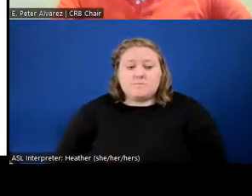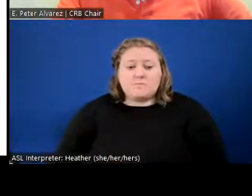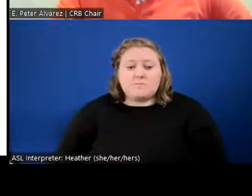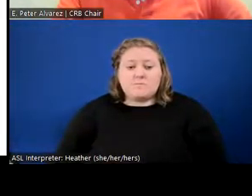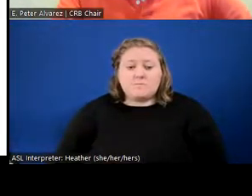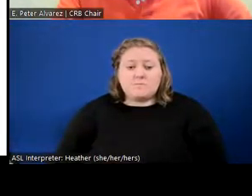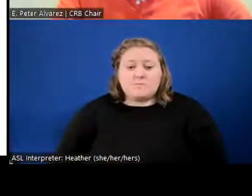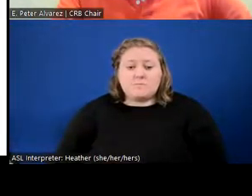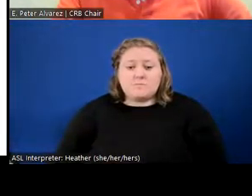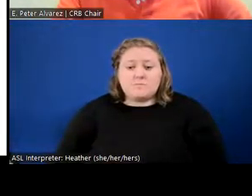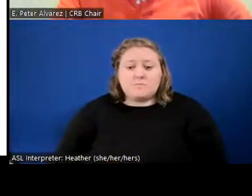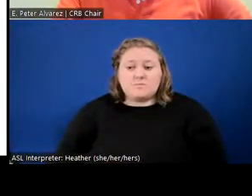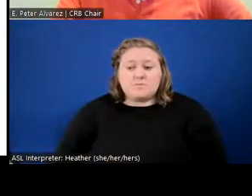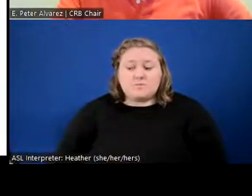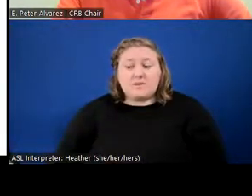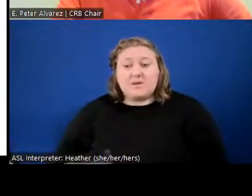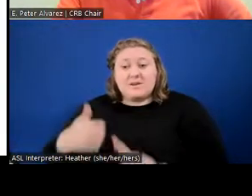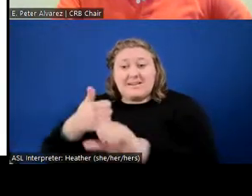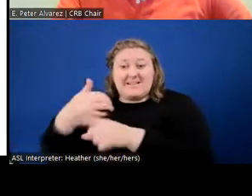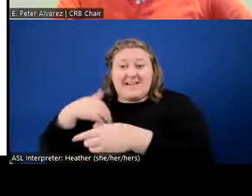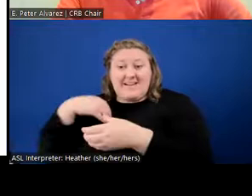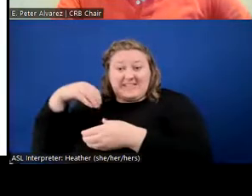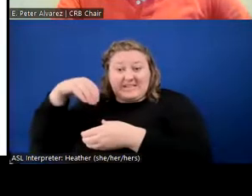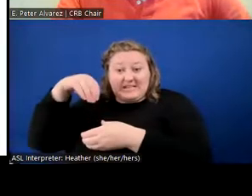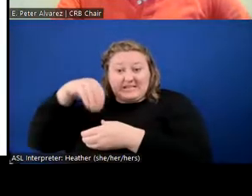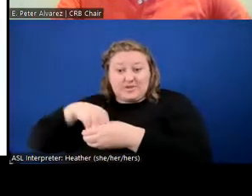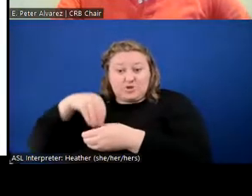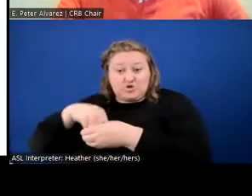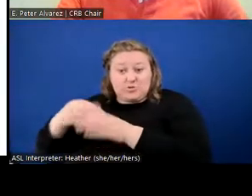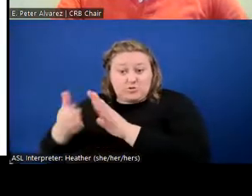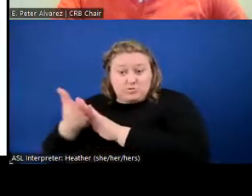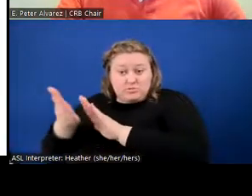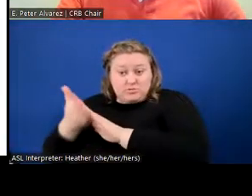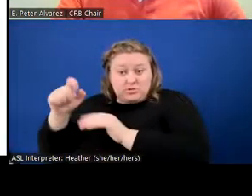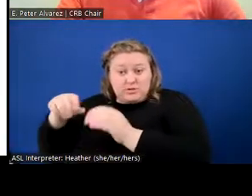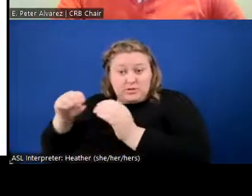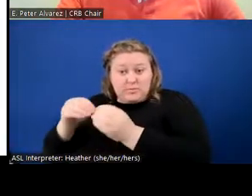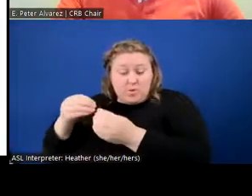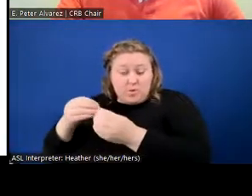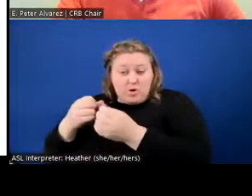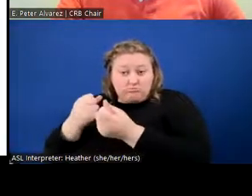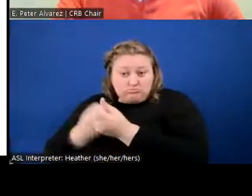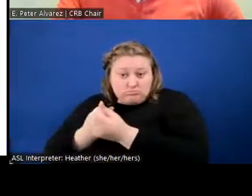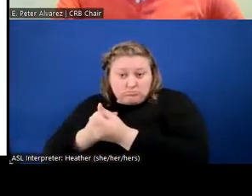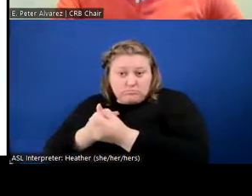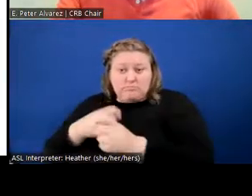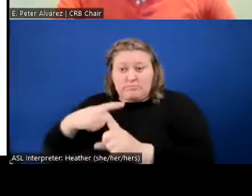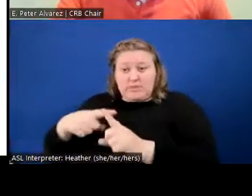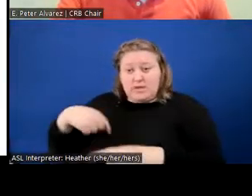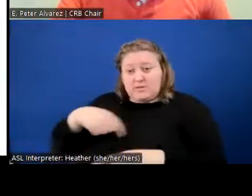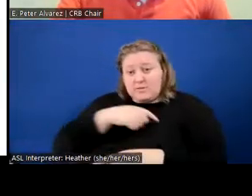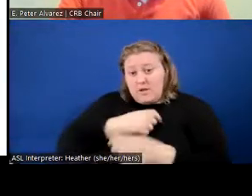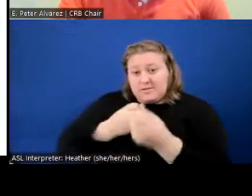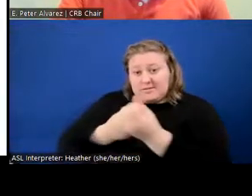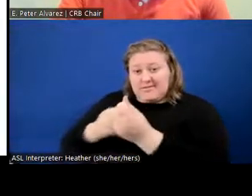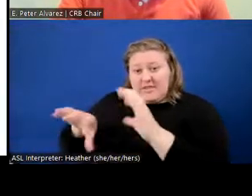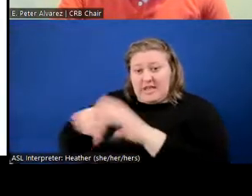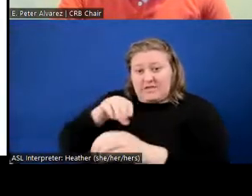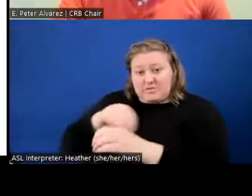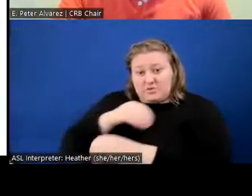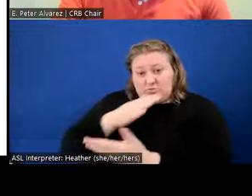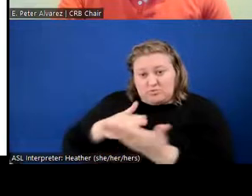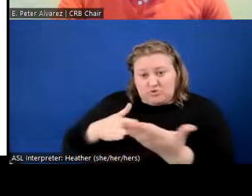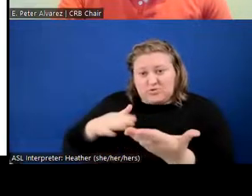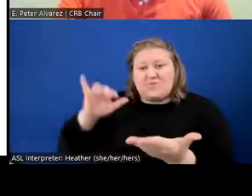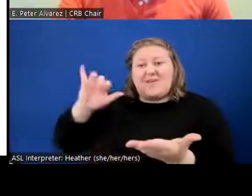internal working that need assistance as well as the assistance of us for the external, right? And so that's the